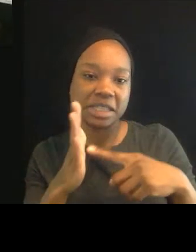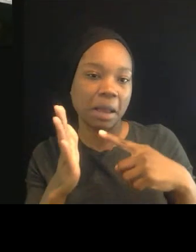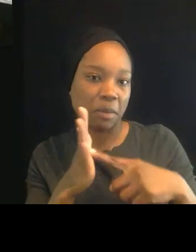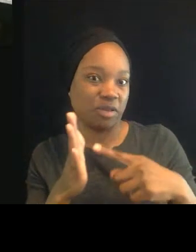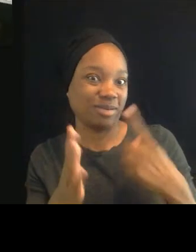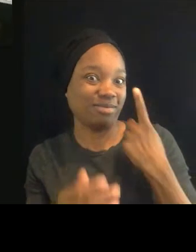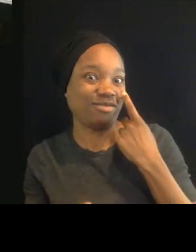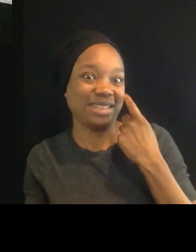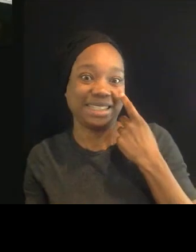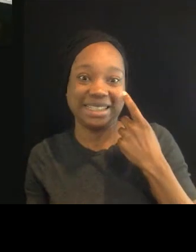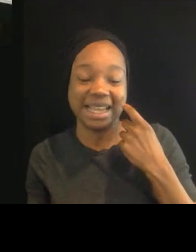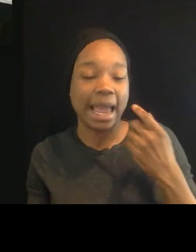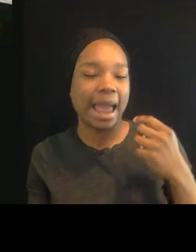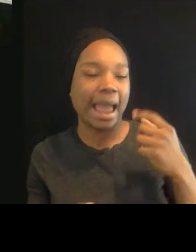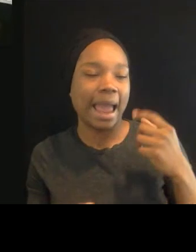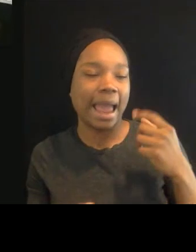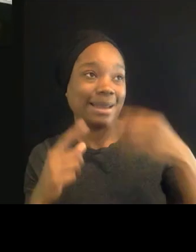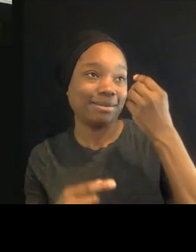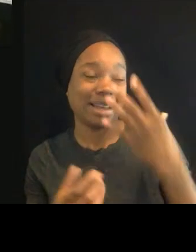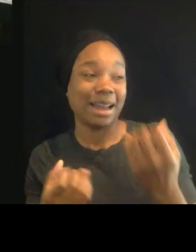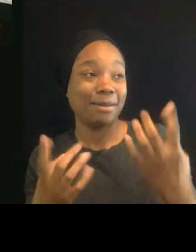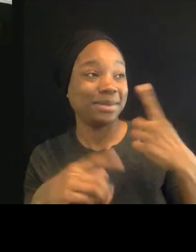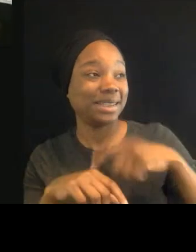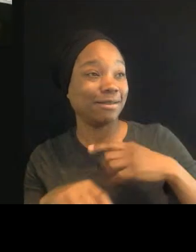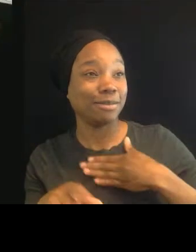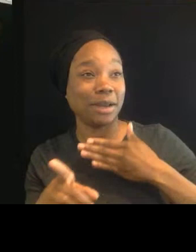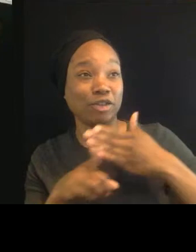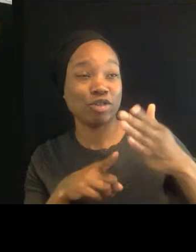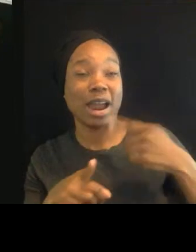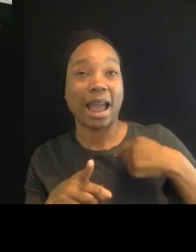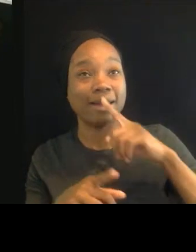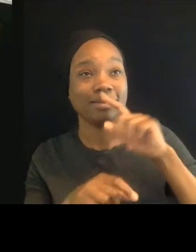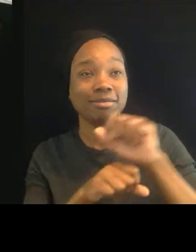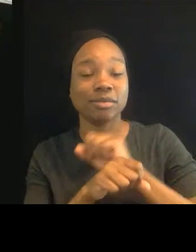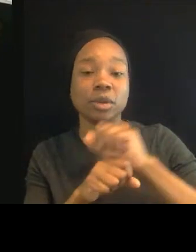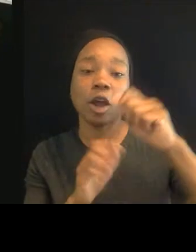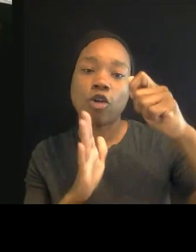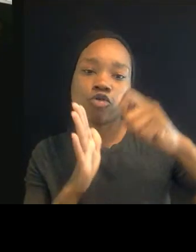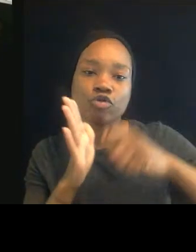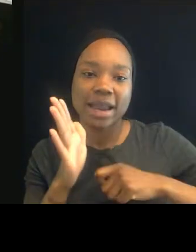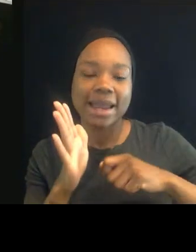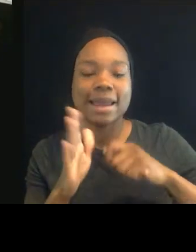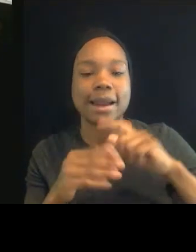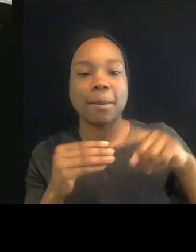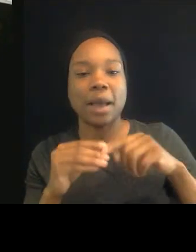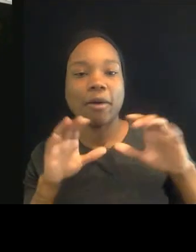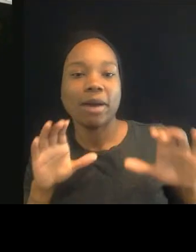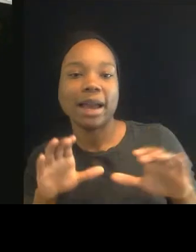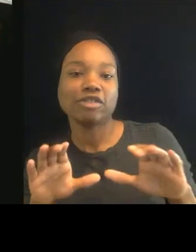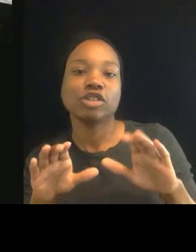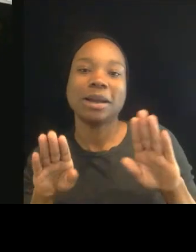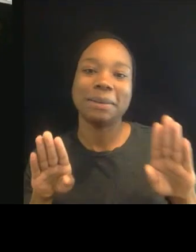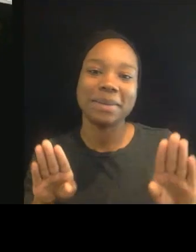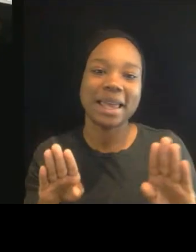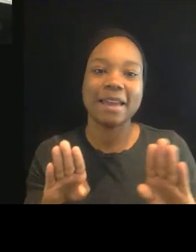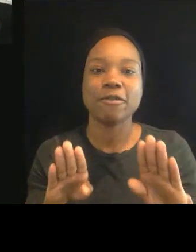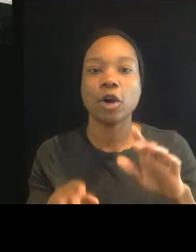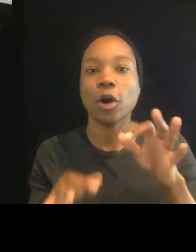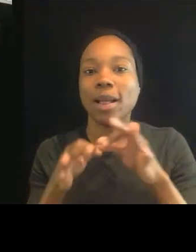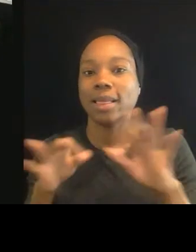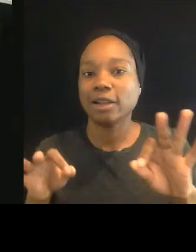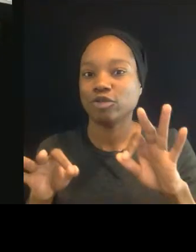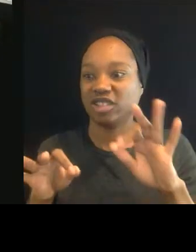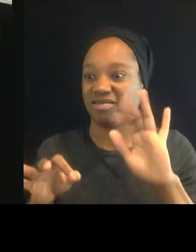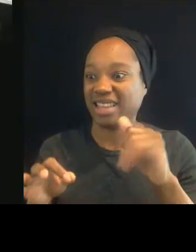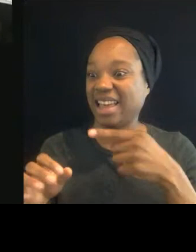many times throughout my career, I have written, you know, that some action or behavior or language was racist, only to have it come back